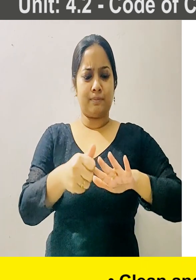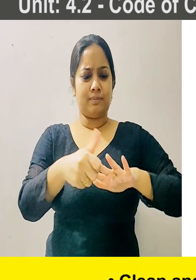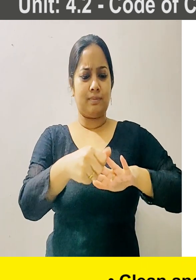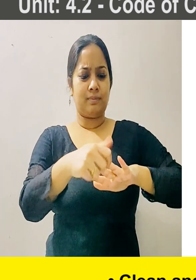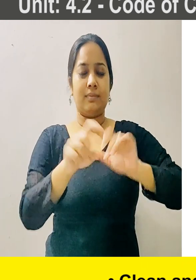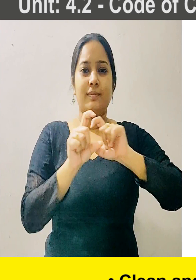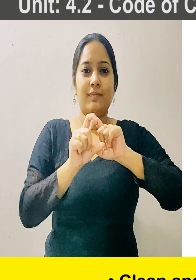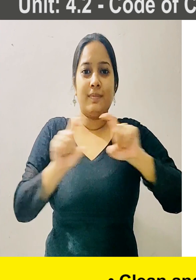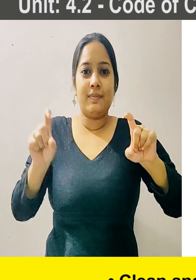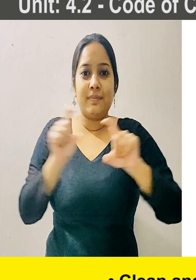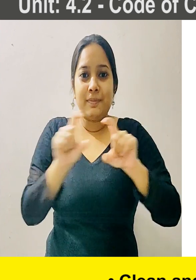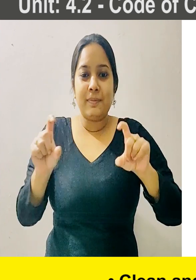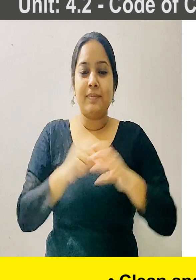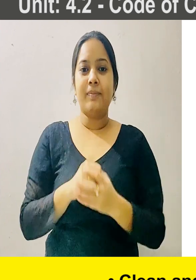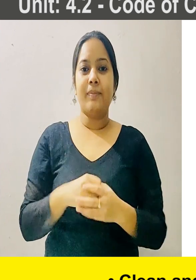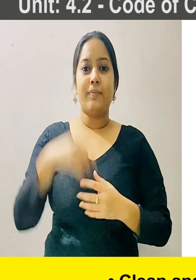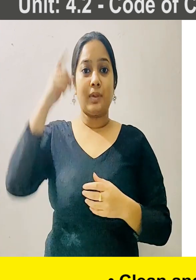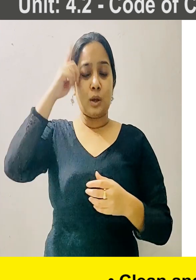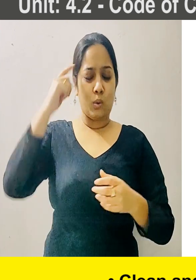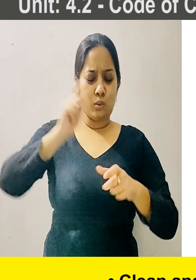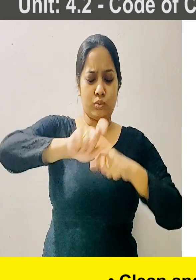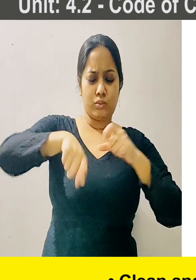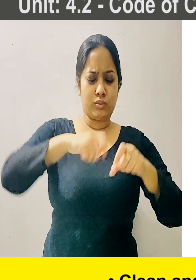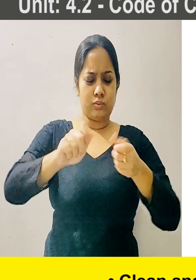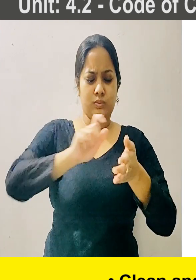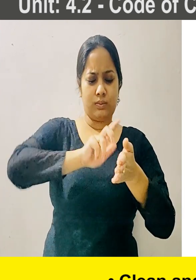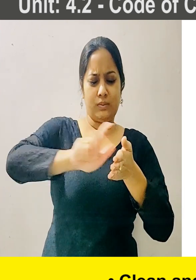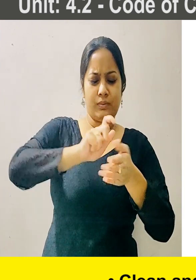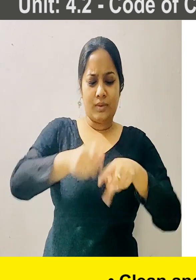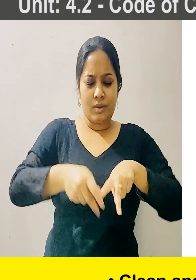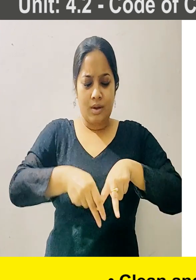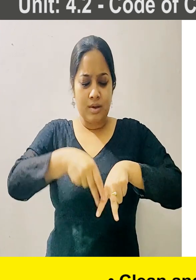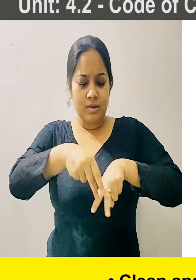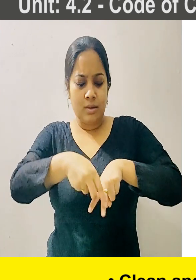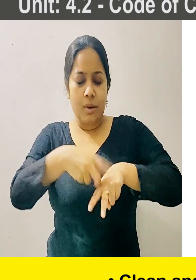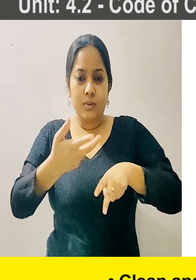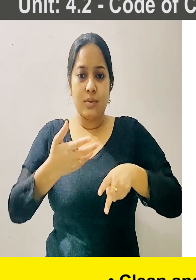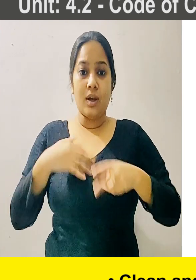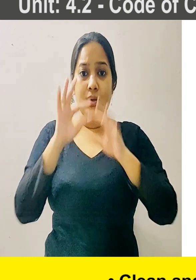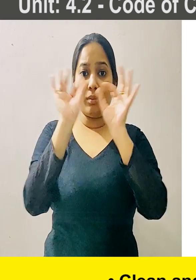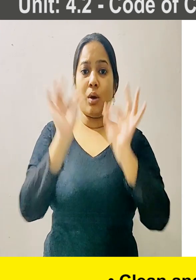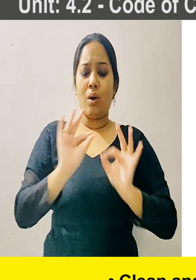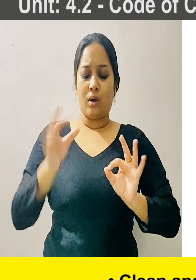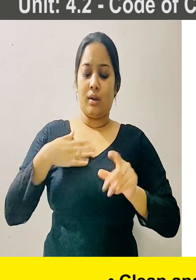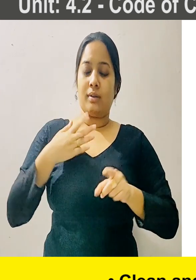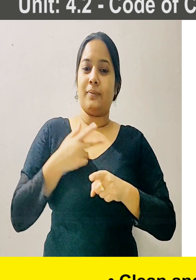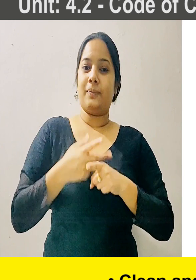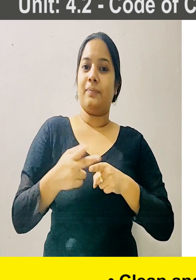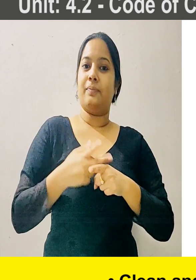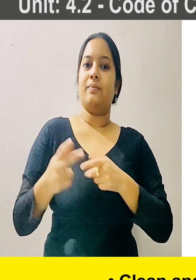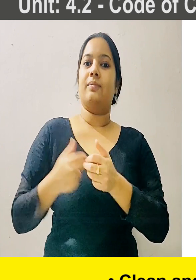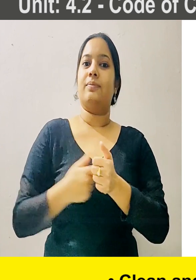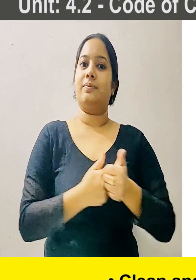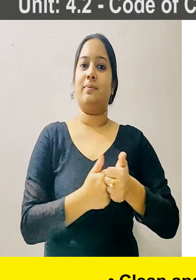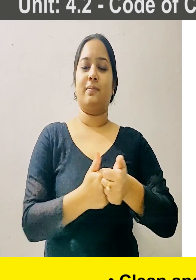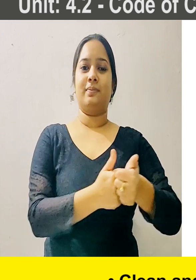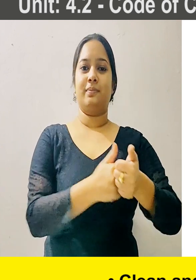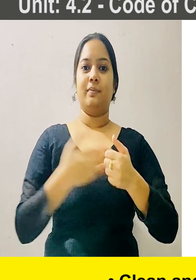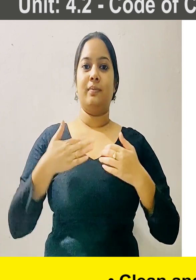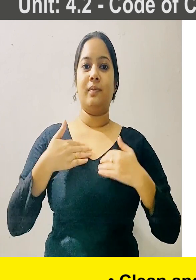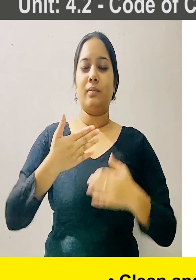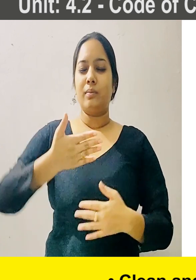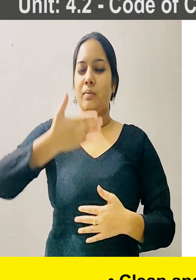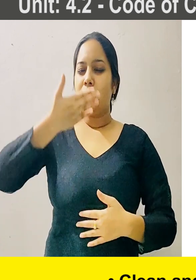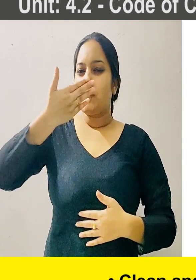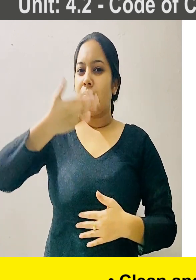Clean and clipped nails. Proper shoes and socks. Professional attire.